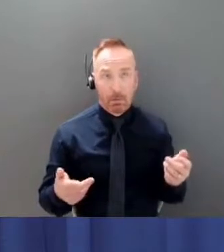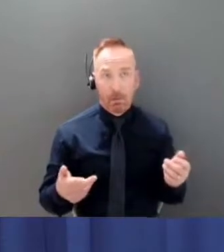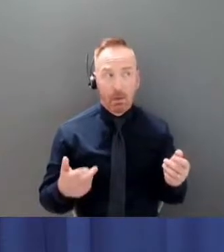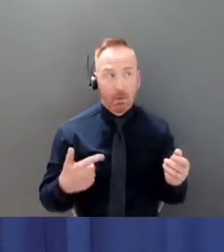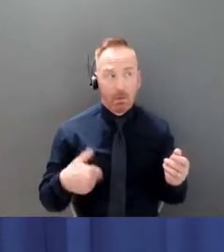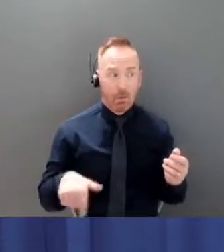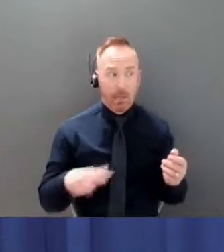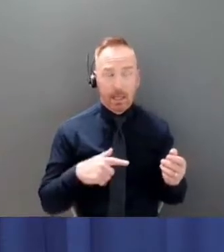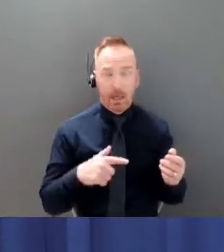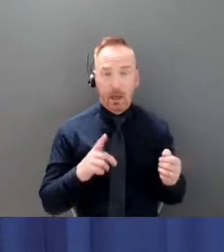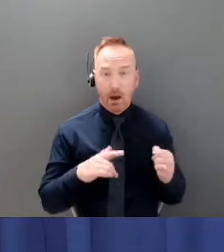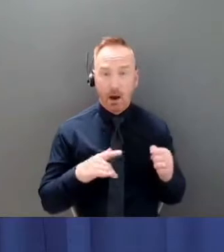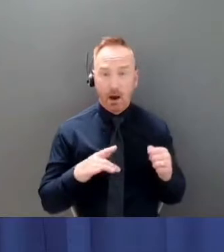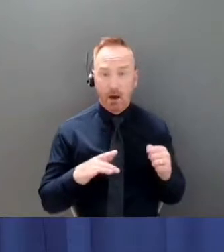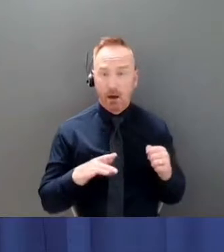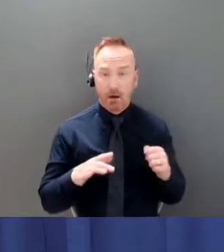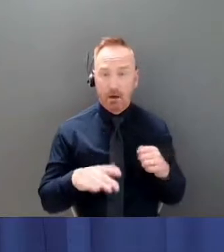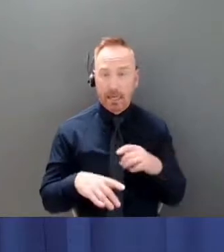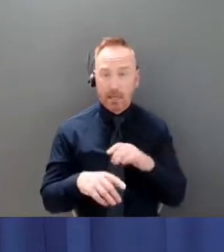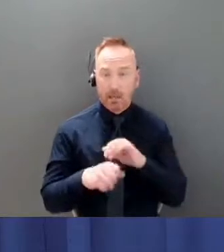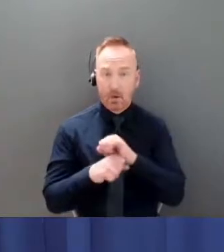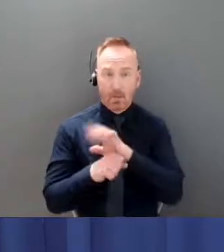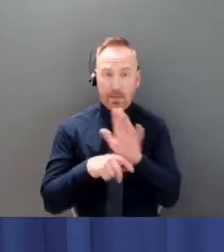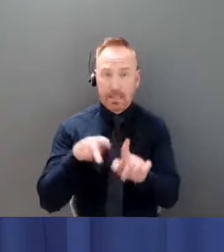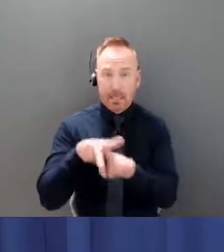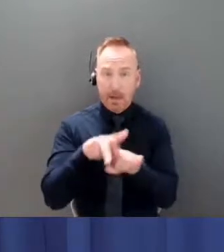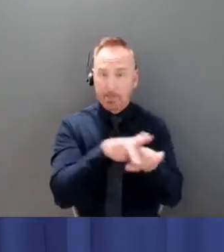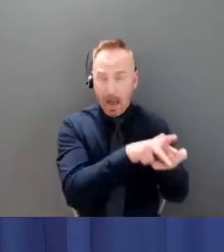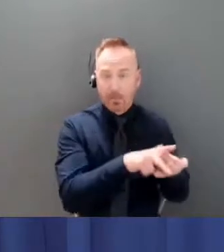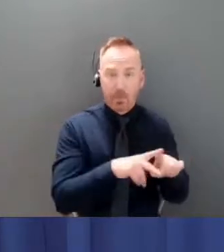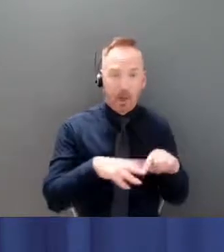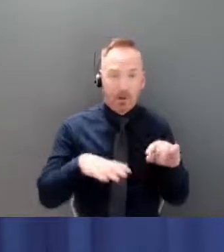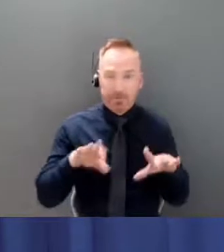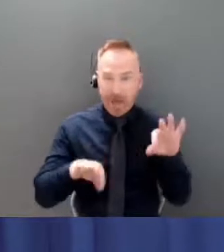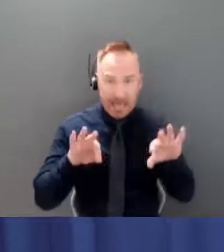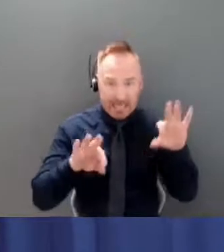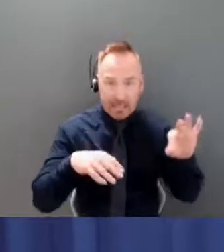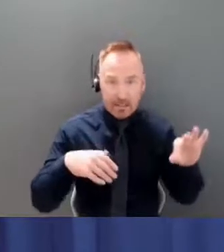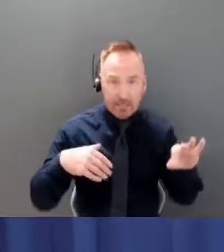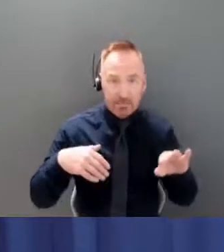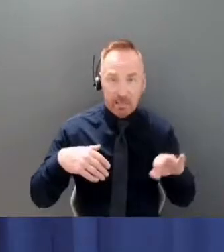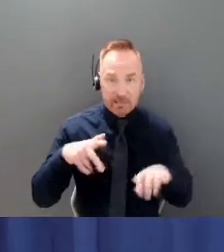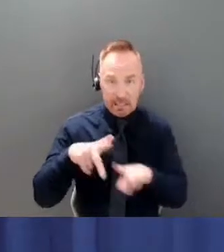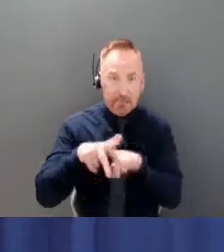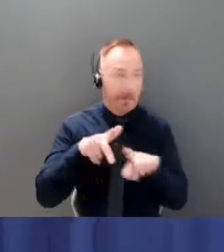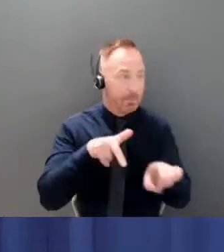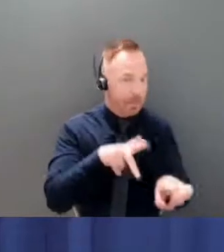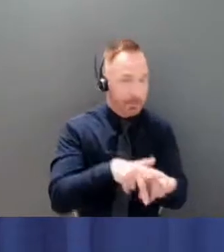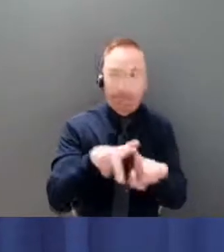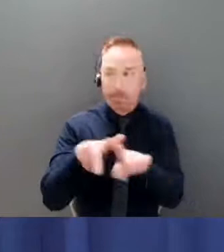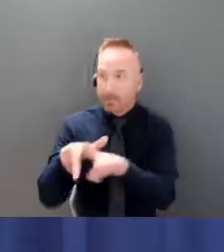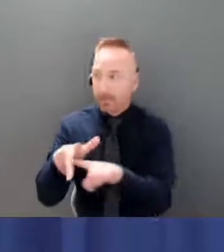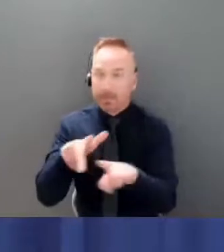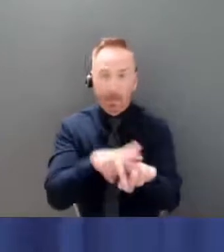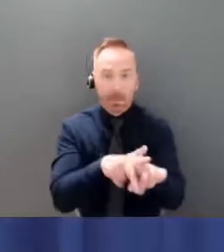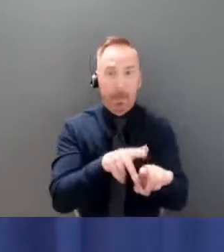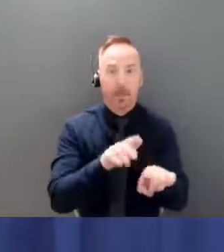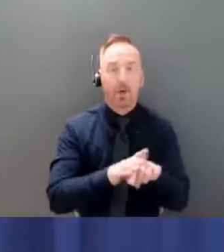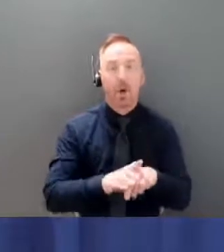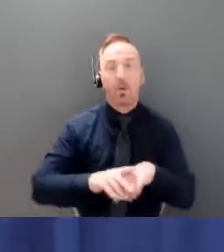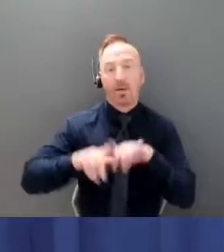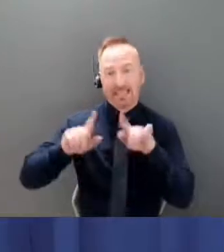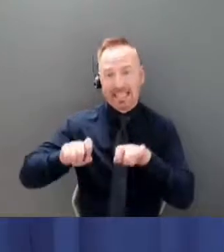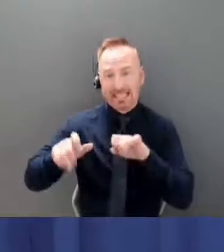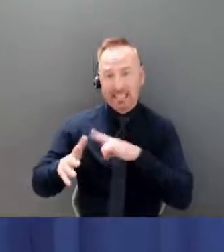cases as as they may come up um and um so there is a testing regime and there's